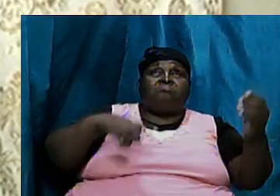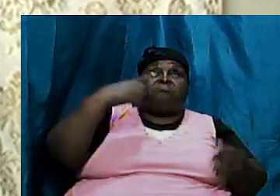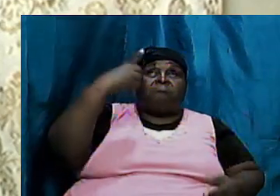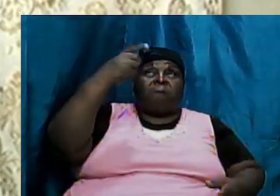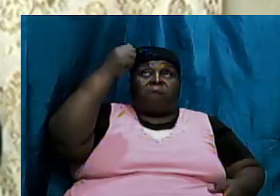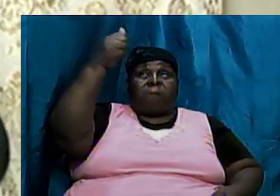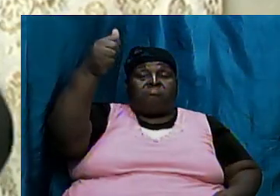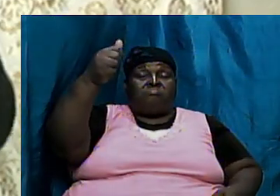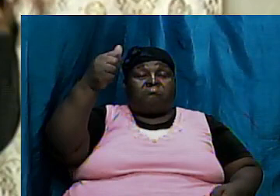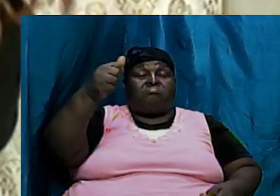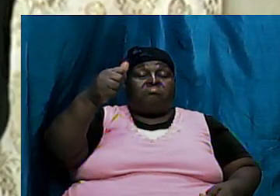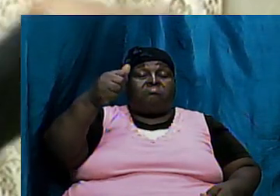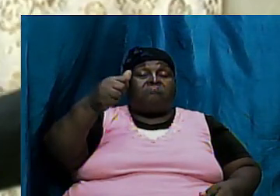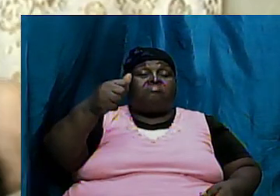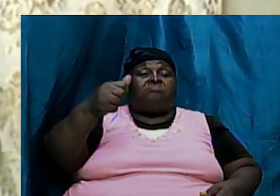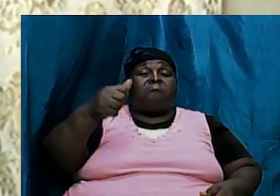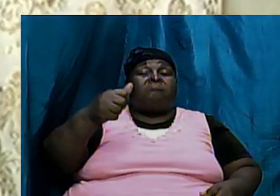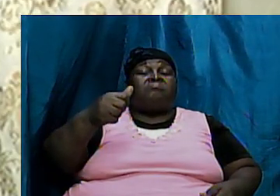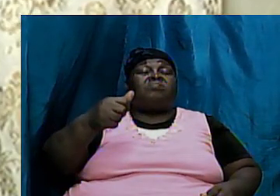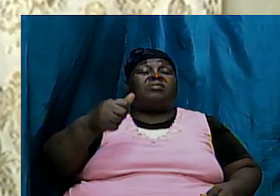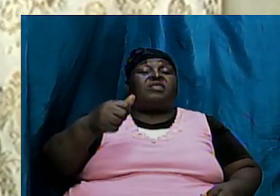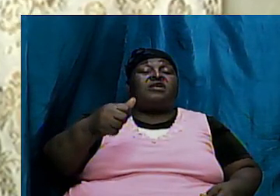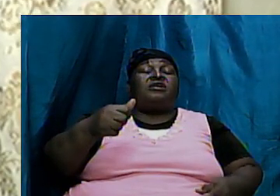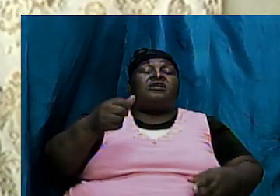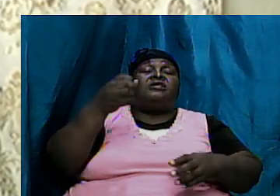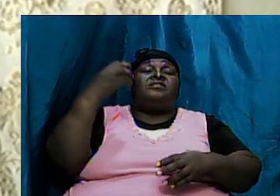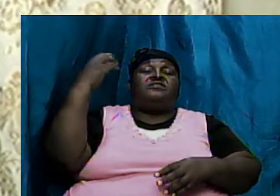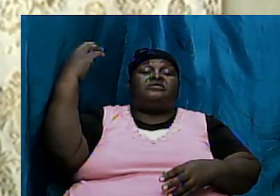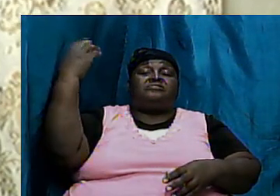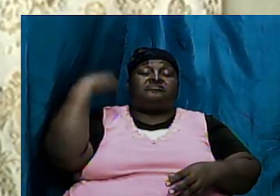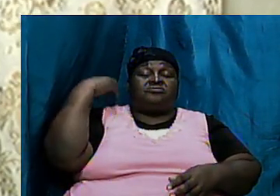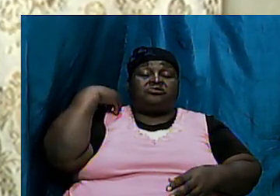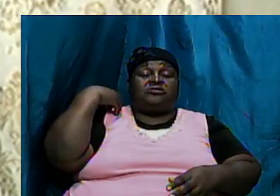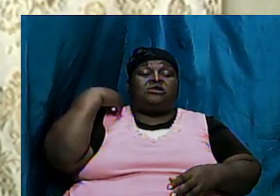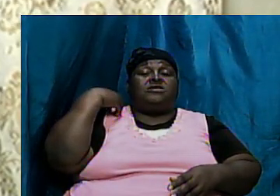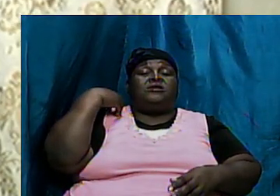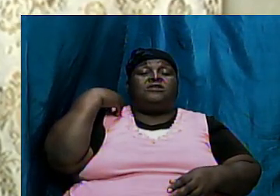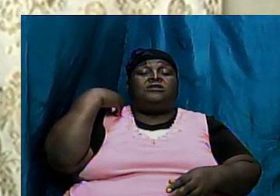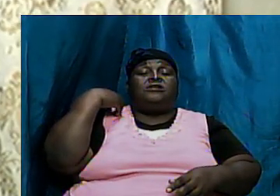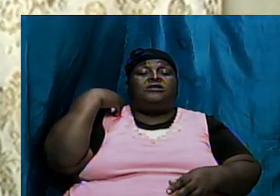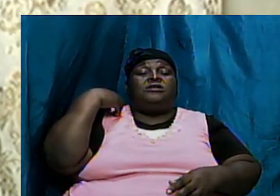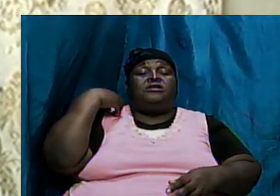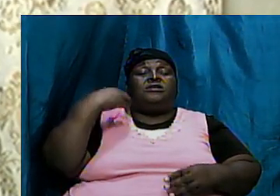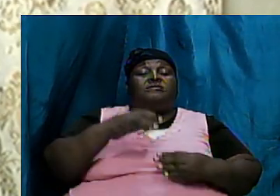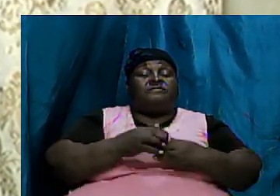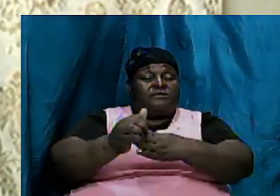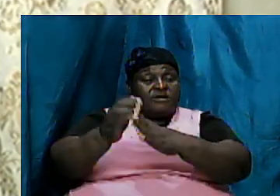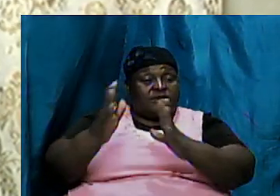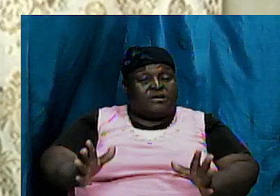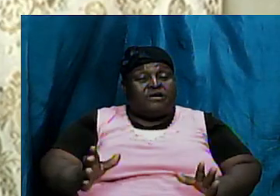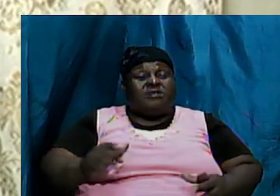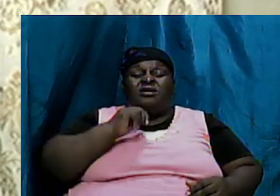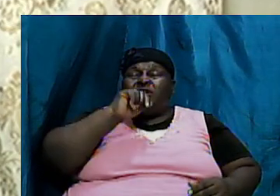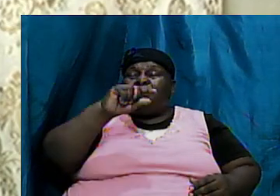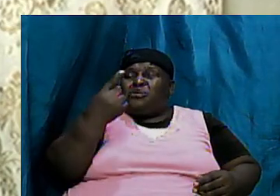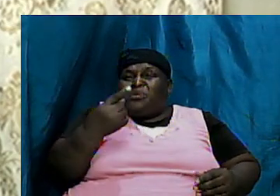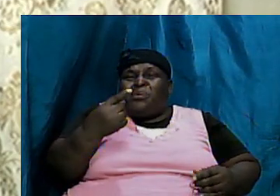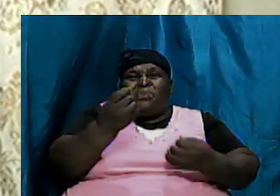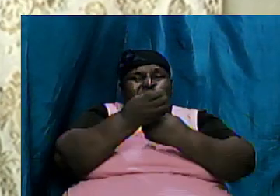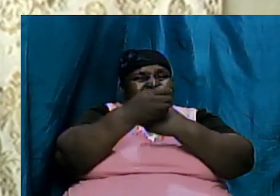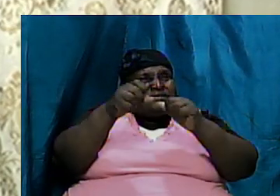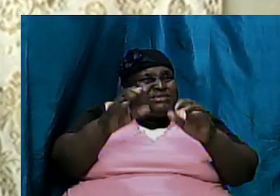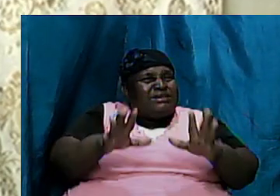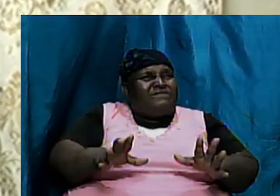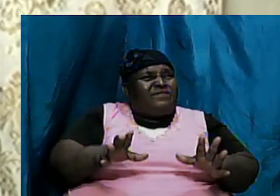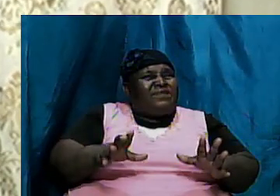so here our chief cornerstone who is Jesus not only is he our savior and the chief cornerstone not